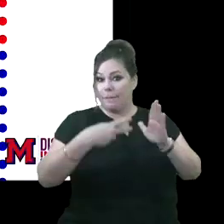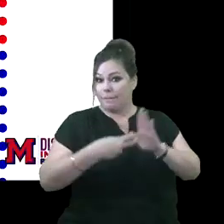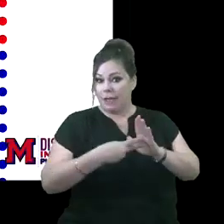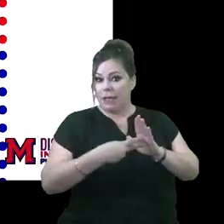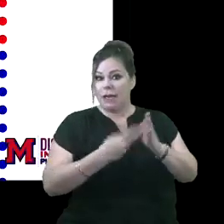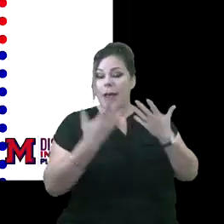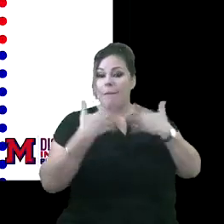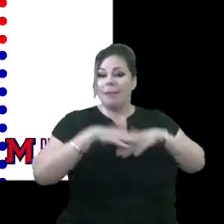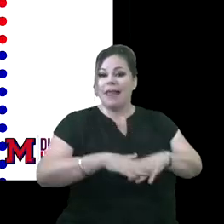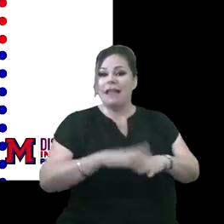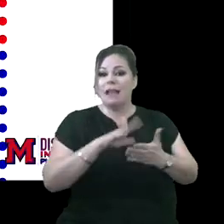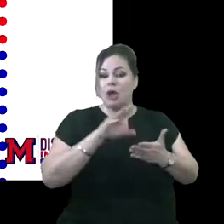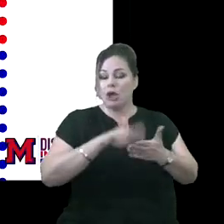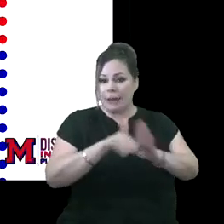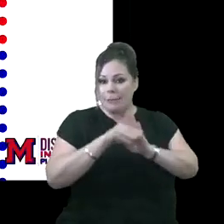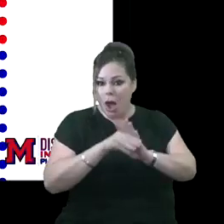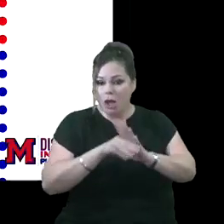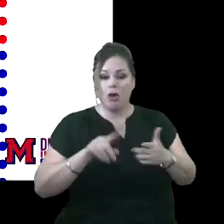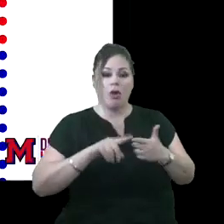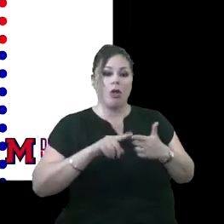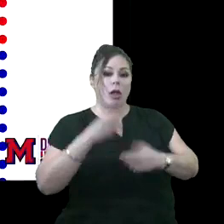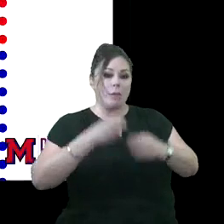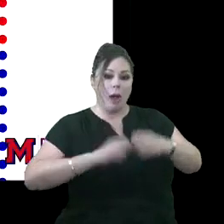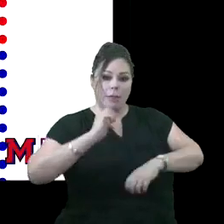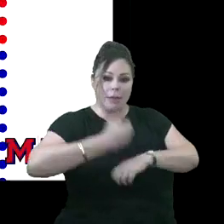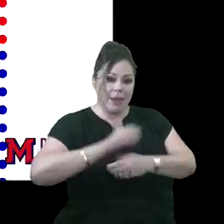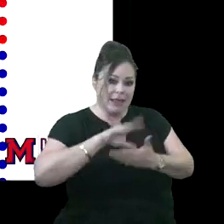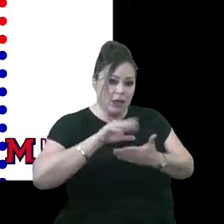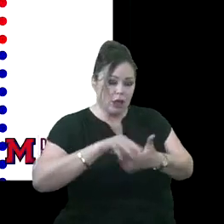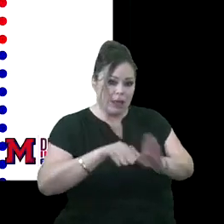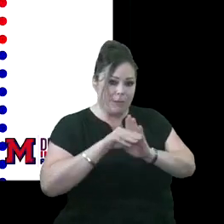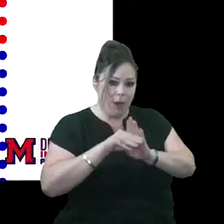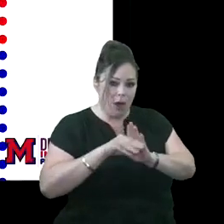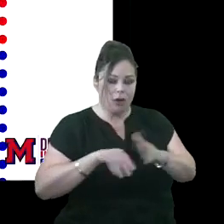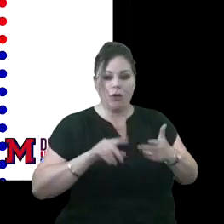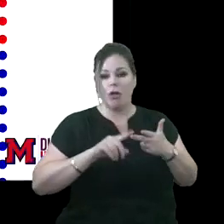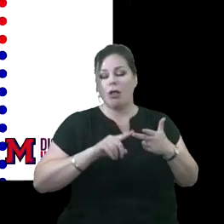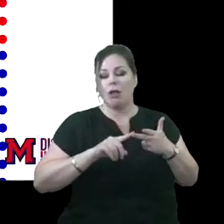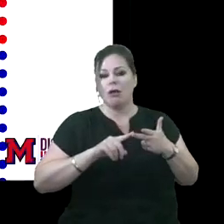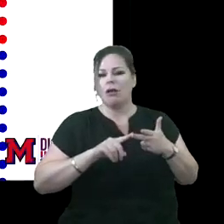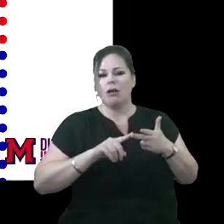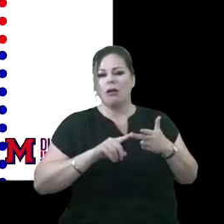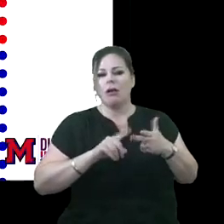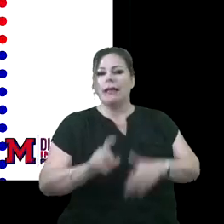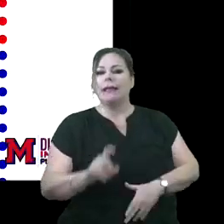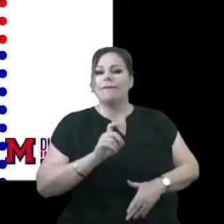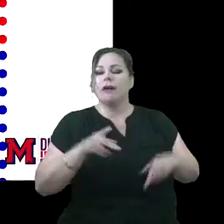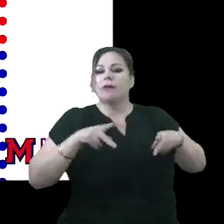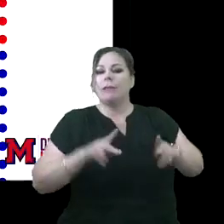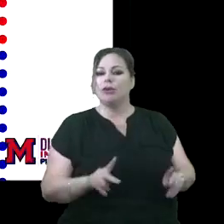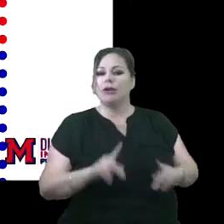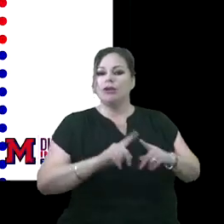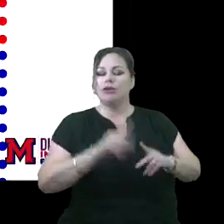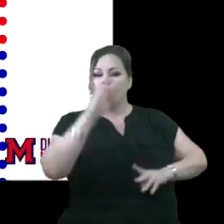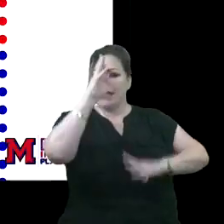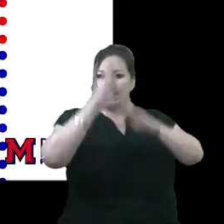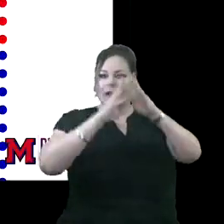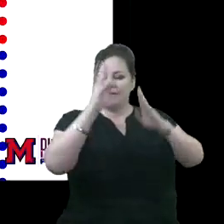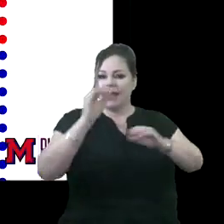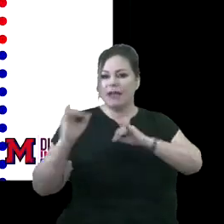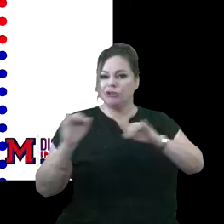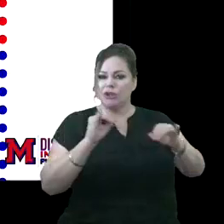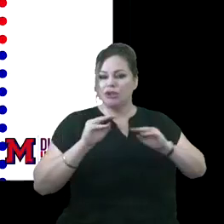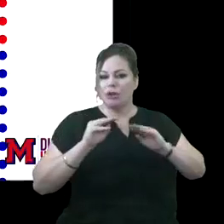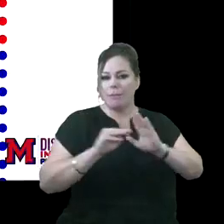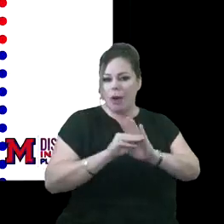blended learning models, it could be problem based learning models, but just giving us the opportunity to innovate instructional